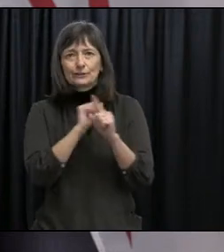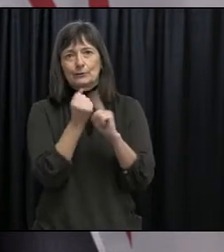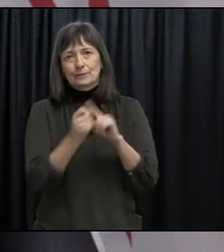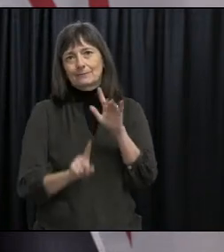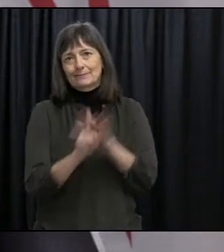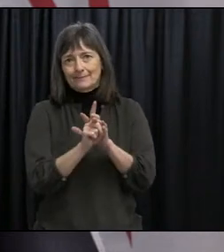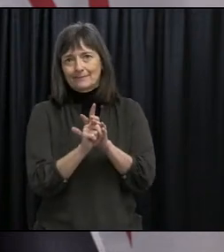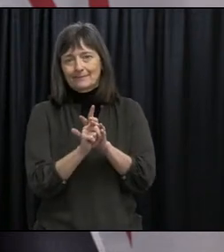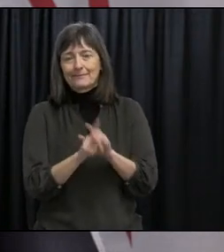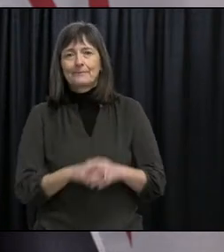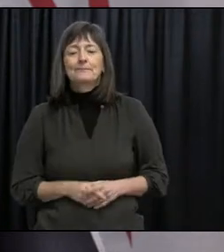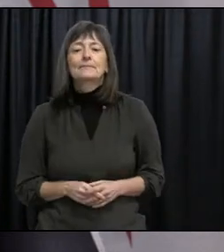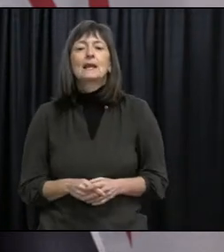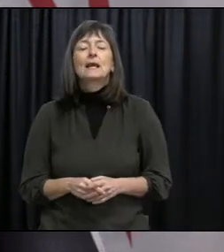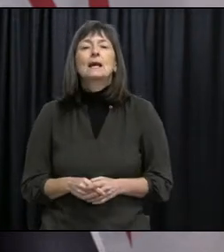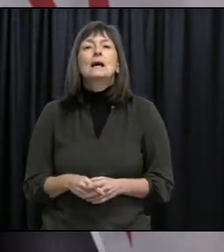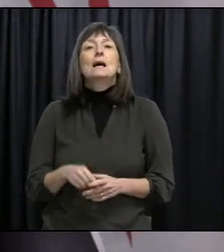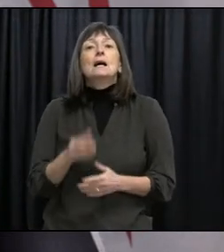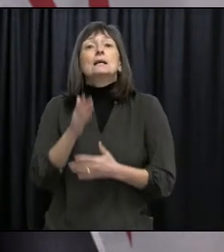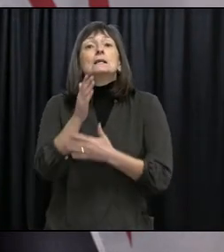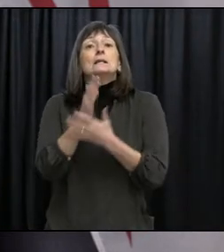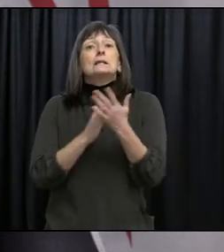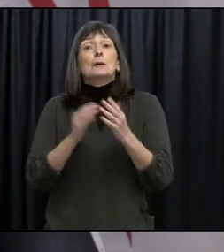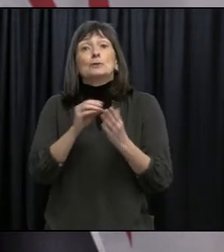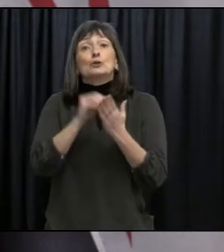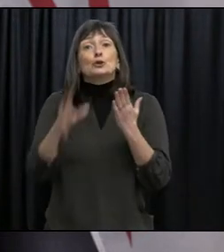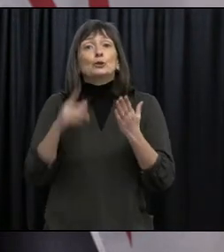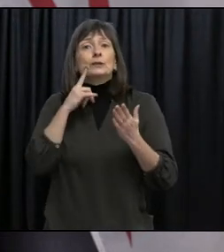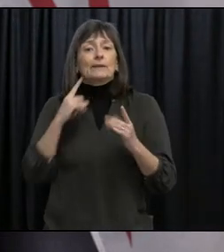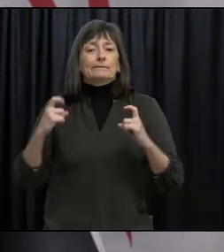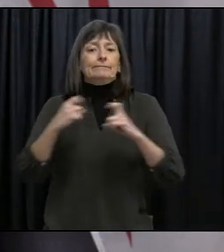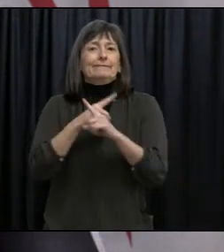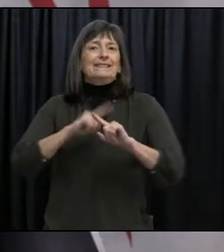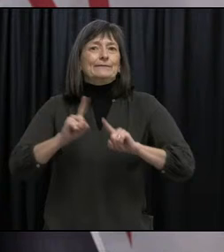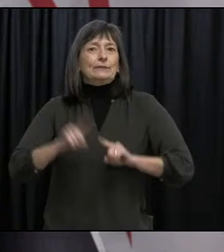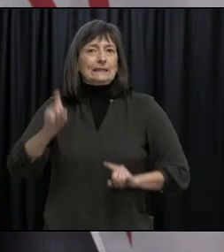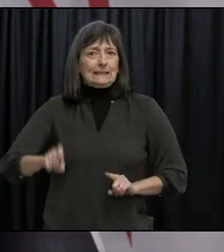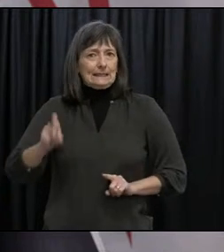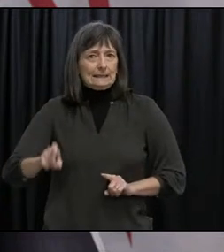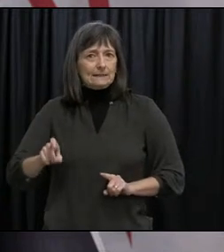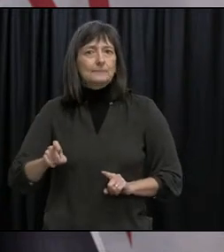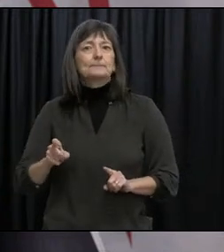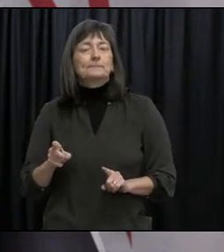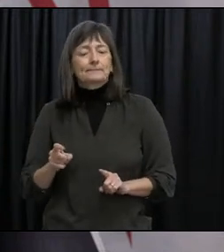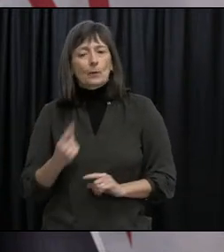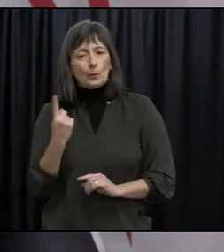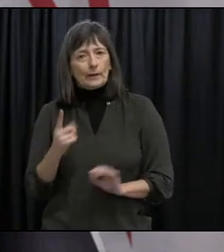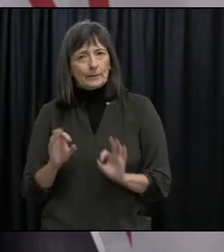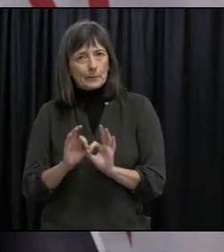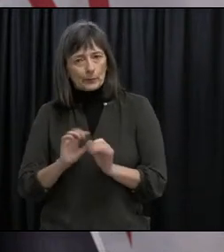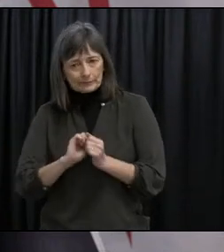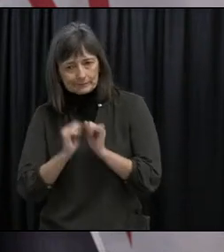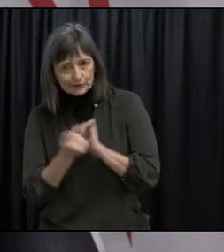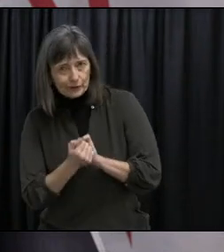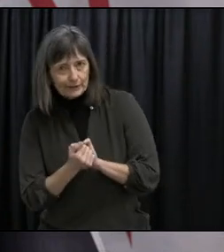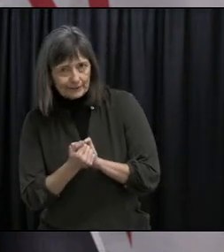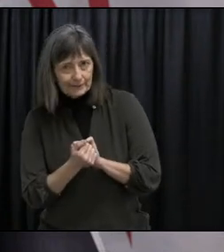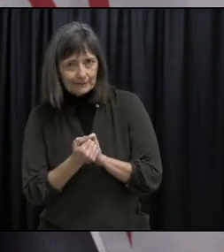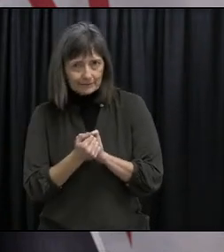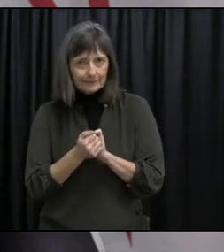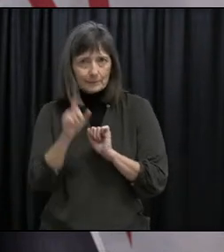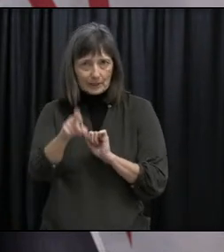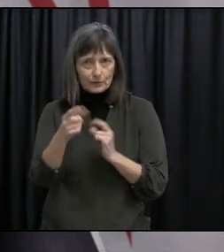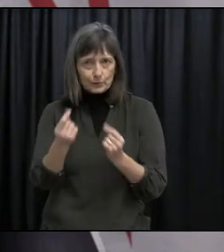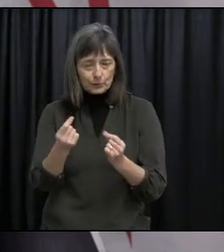Regarding students with complex needs, another important plan that we have had to change for now due to the sudden move to Alert 5